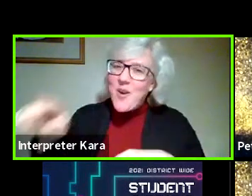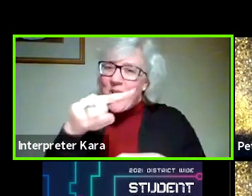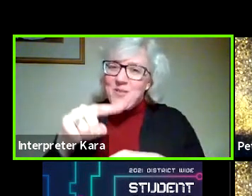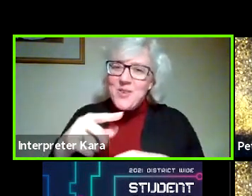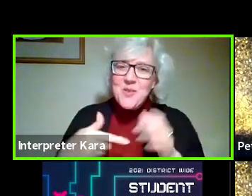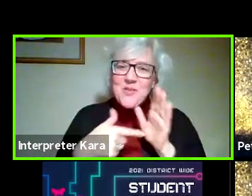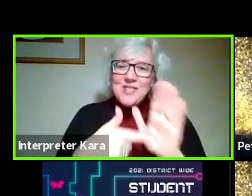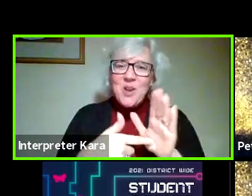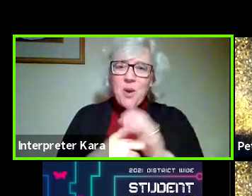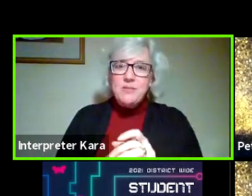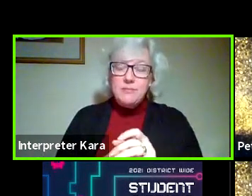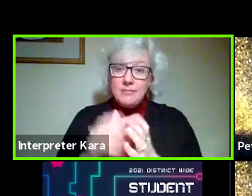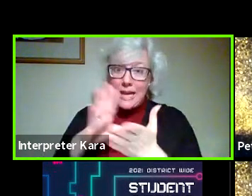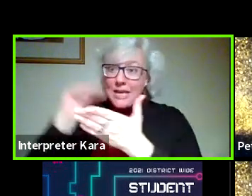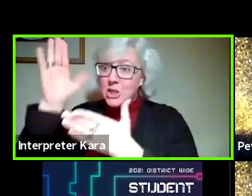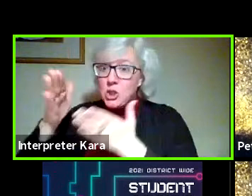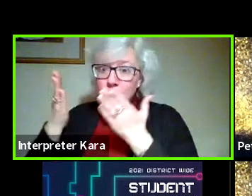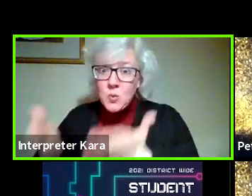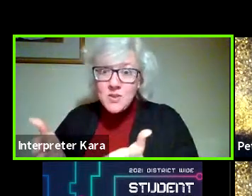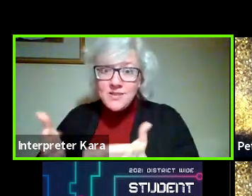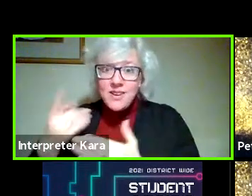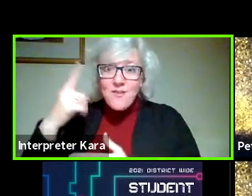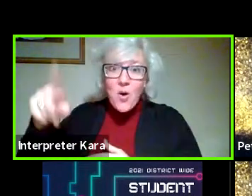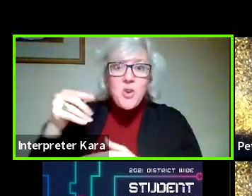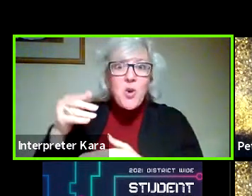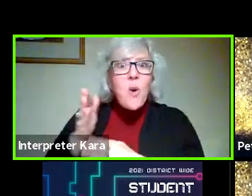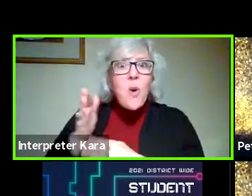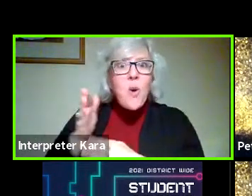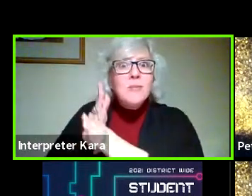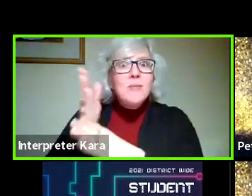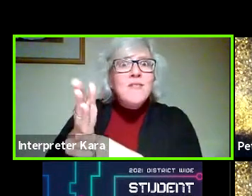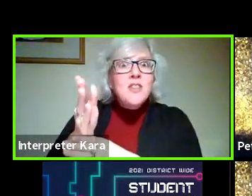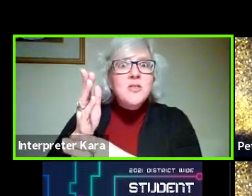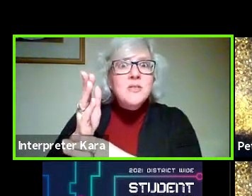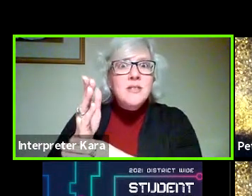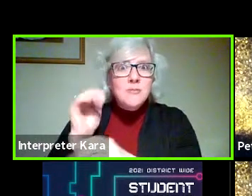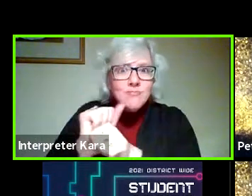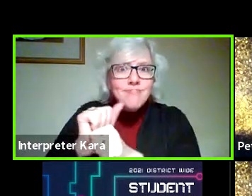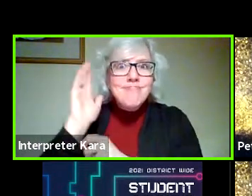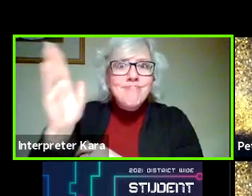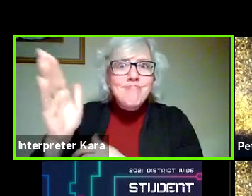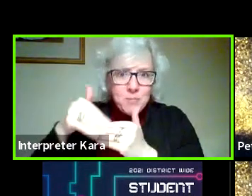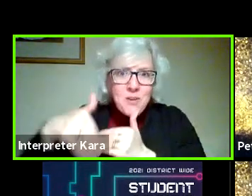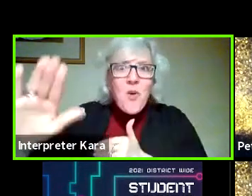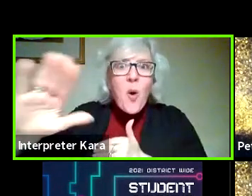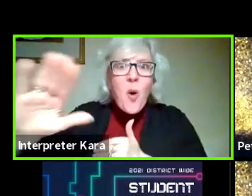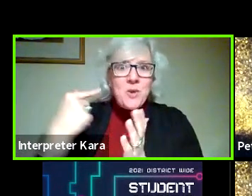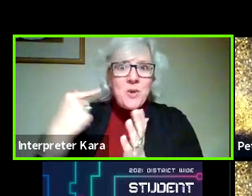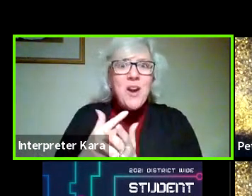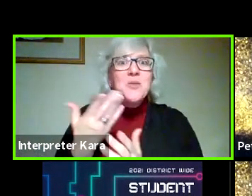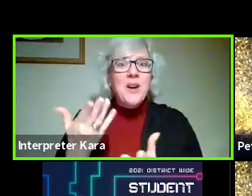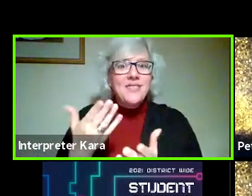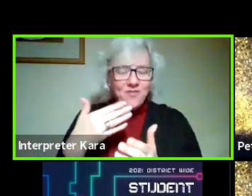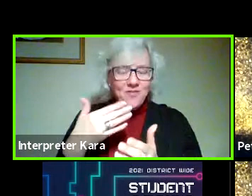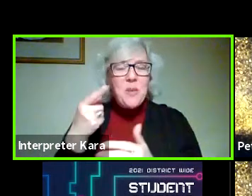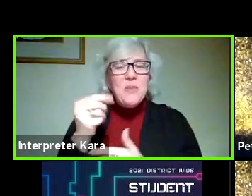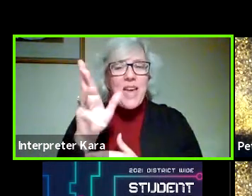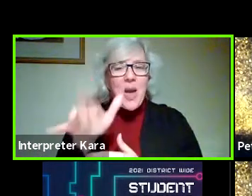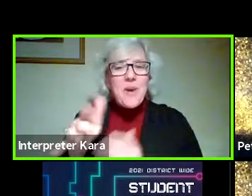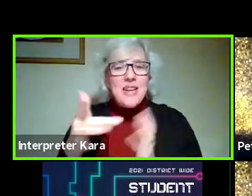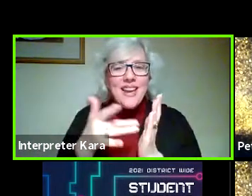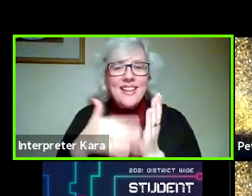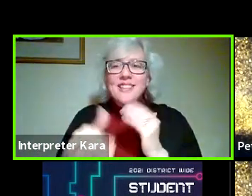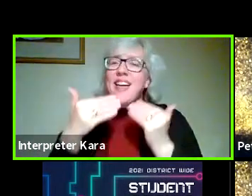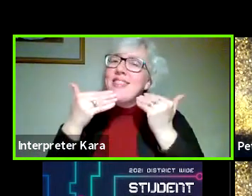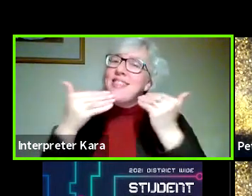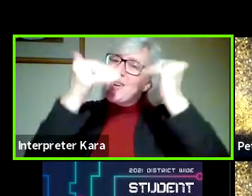forward as a student and for your careers as you move forward from graduating from Gateway Technical College. So thank